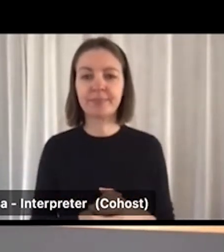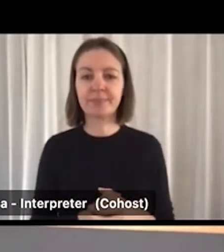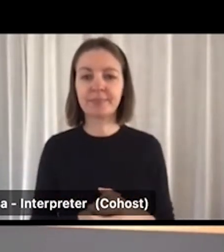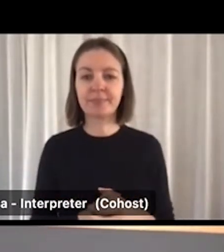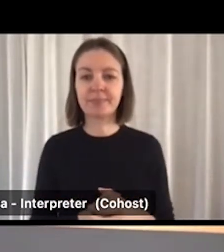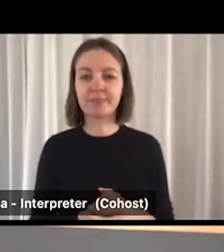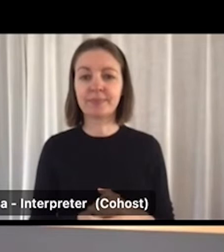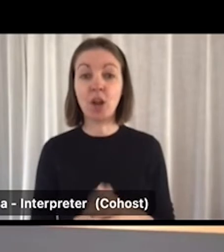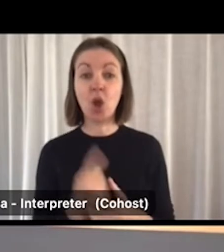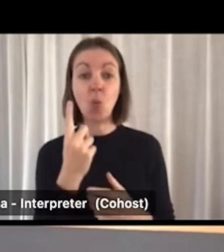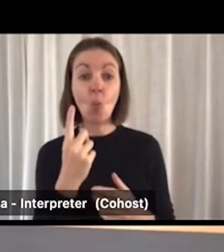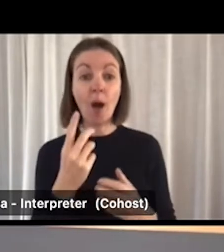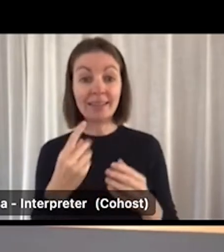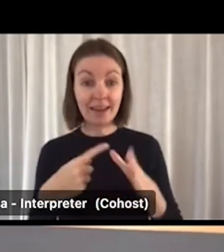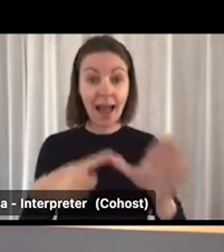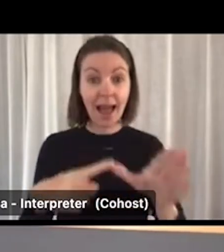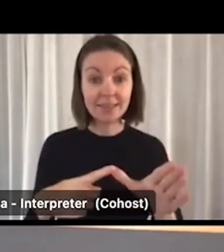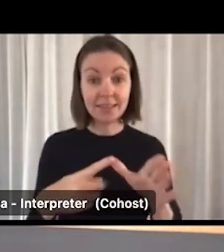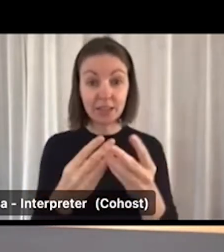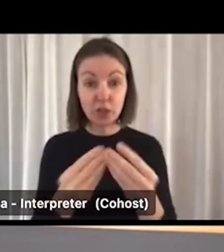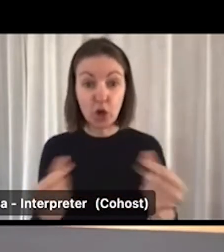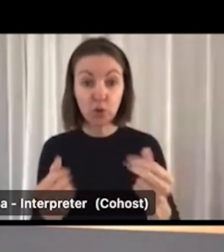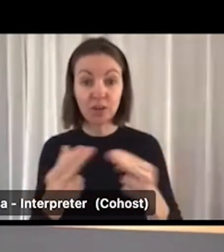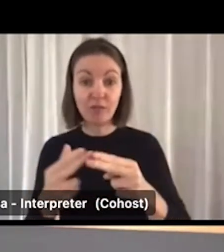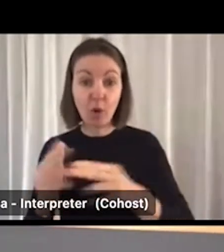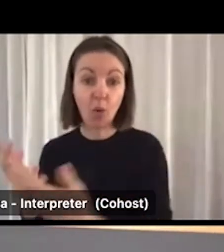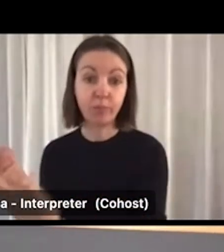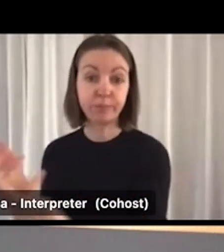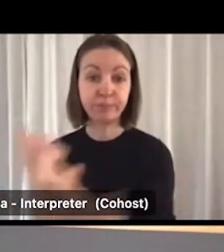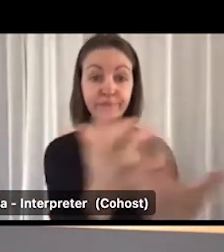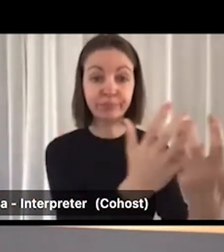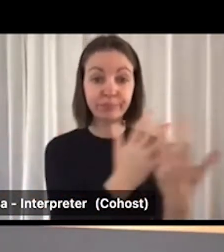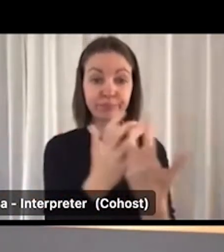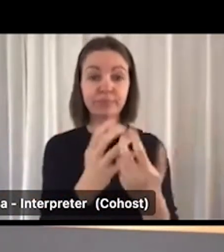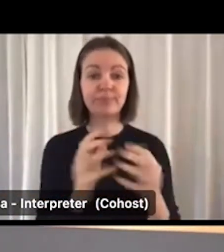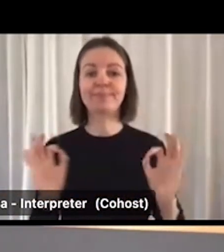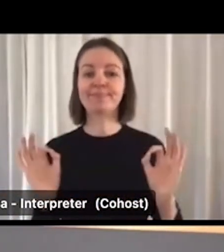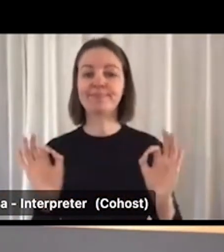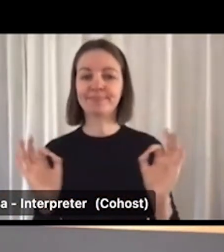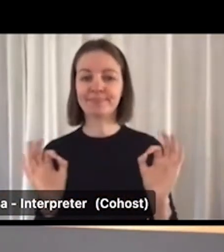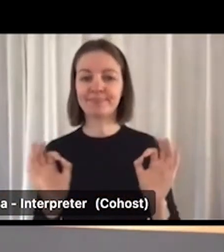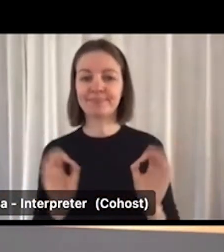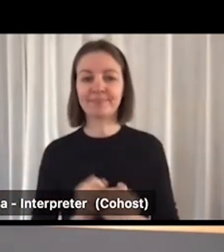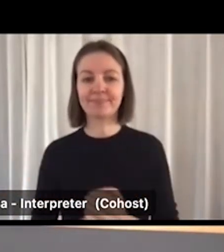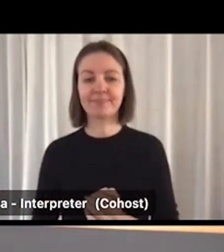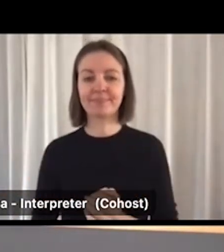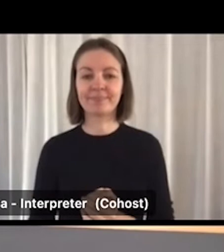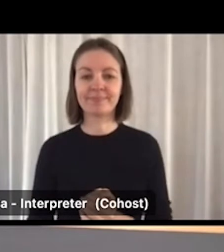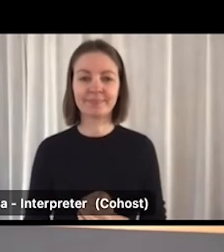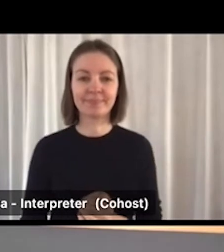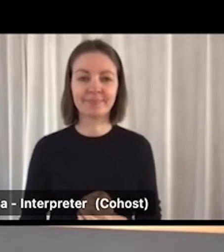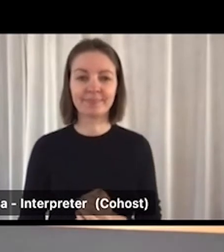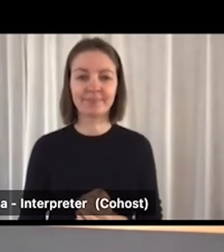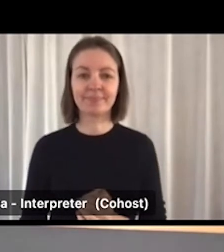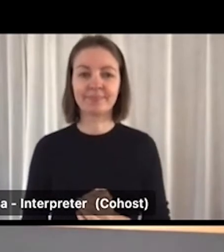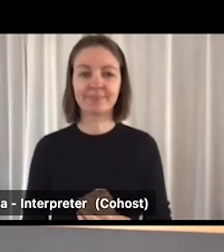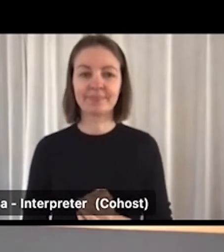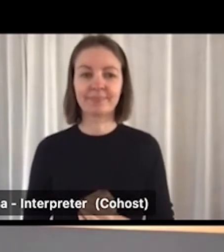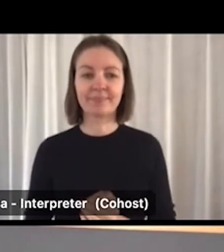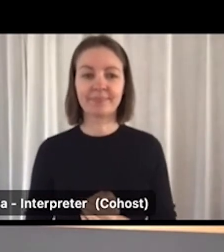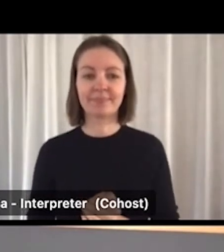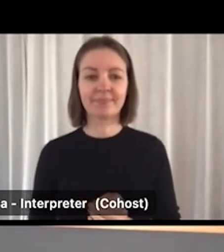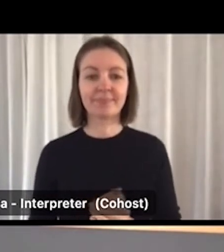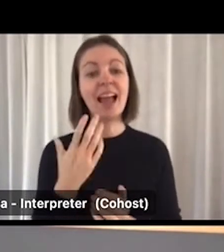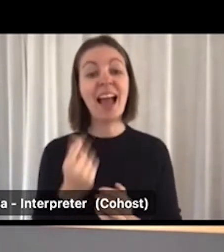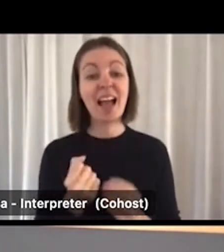There's no one solution through industry collaboration and real engagement with employment services and other government initiatives. There